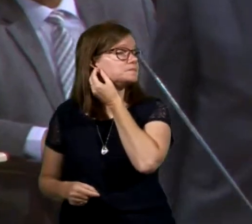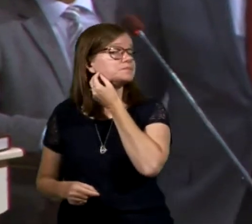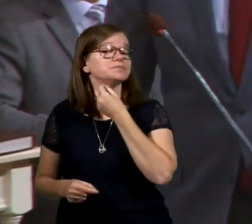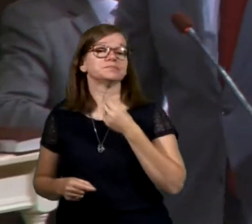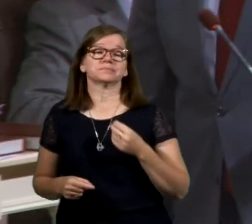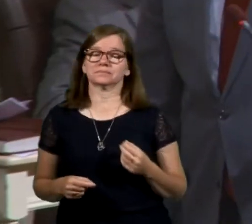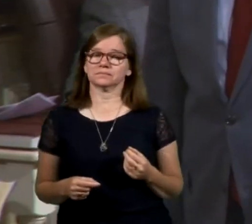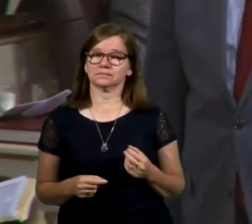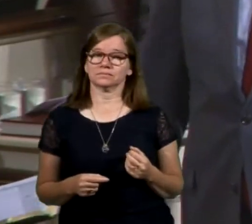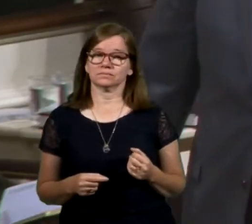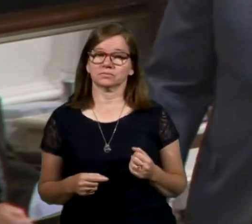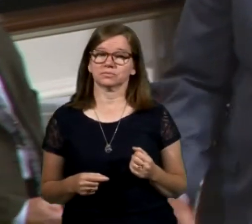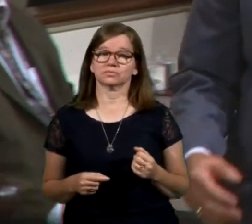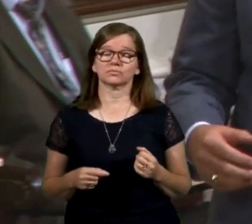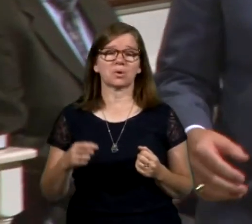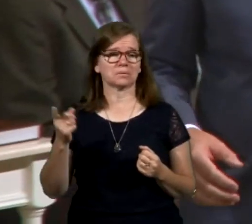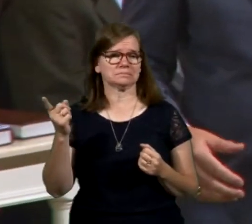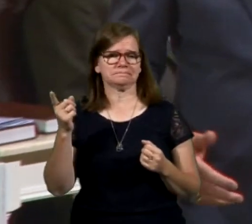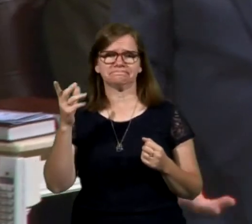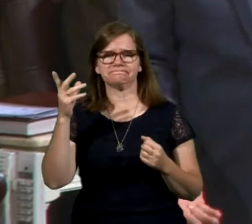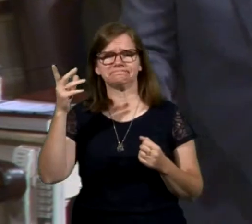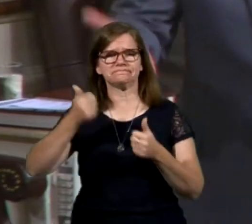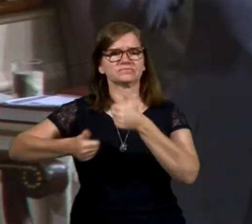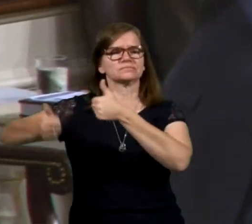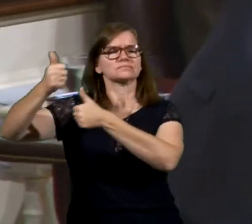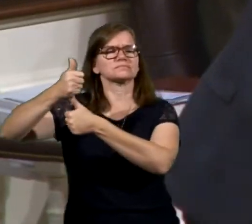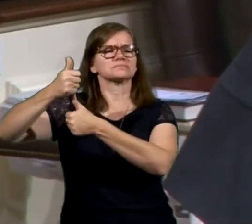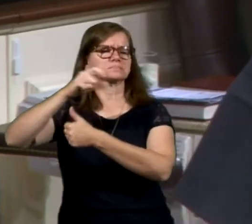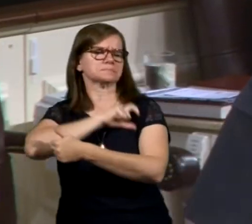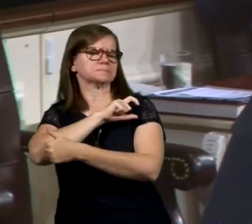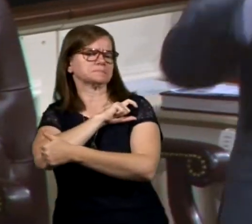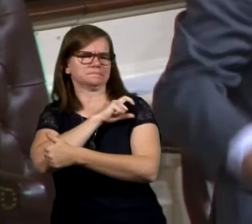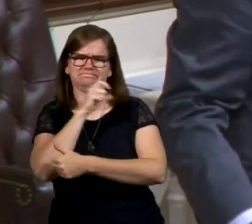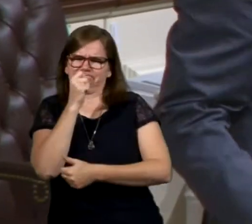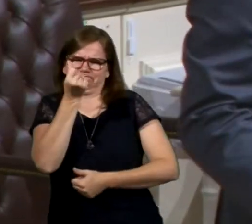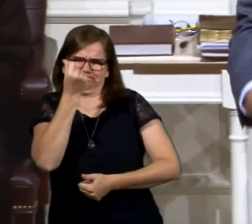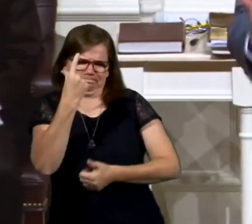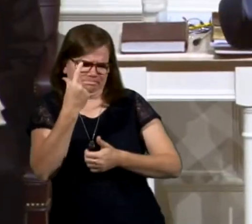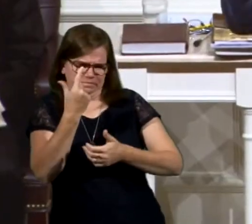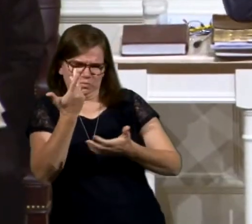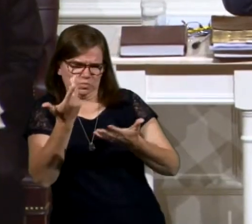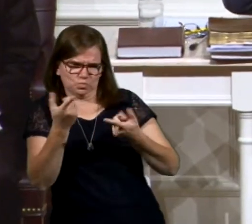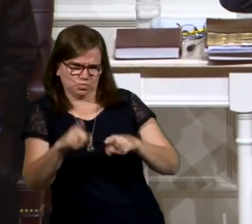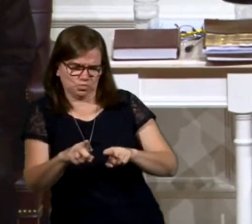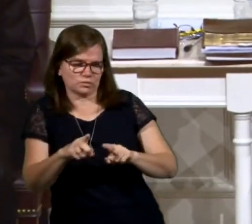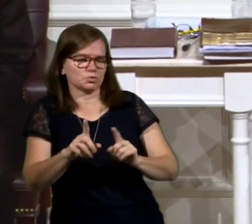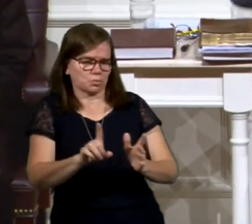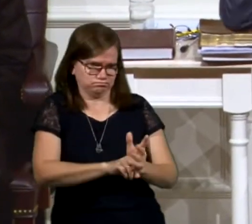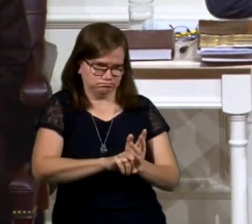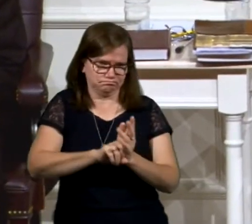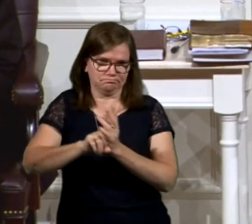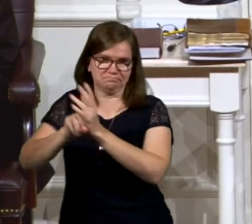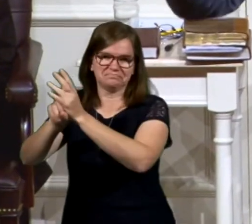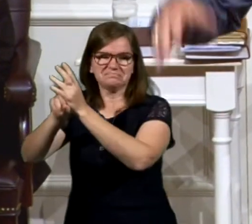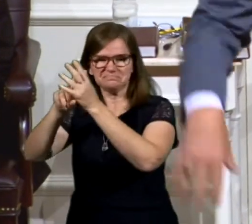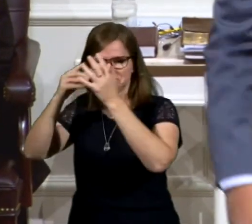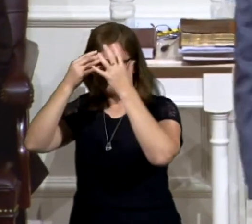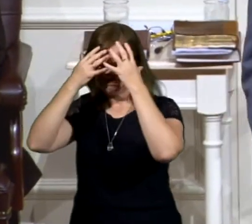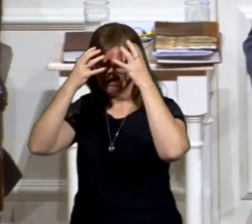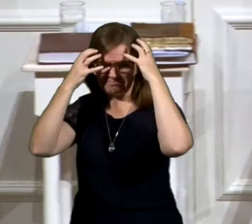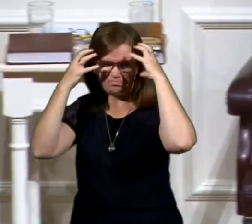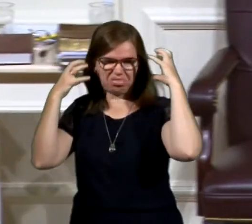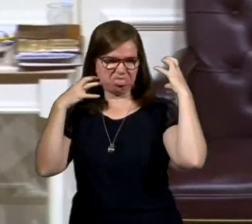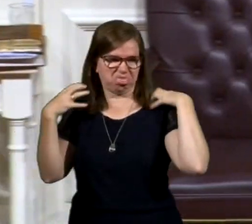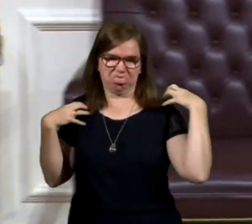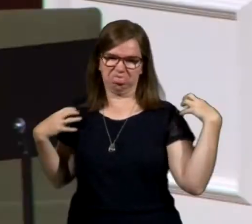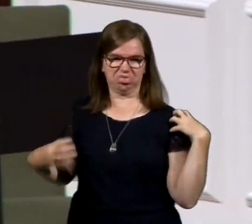came out, he didn't understand all that was going on. They got up to a balcony. And he said, and no doubt this time he's bleeding. He's bludgeoned.